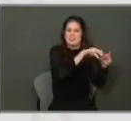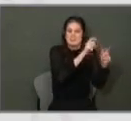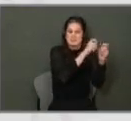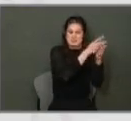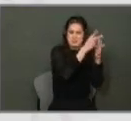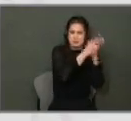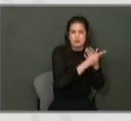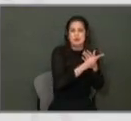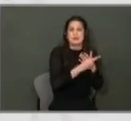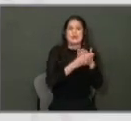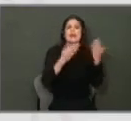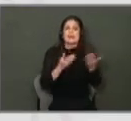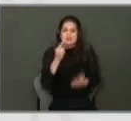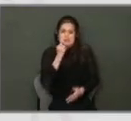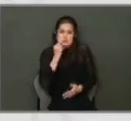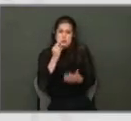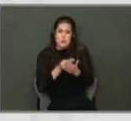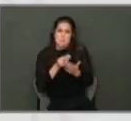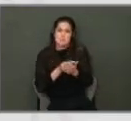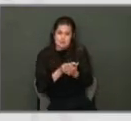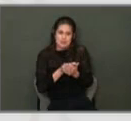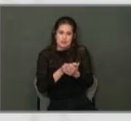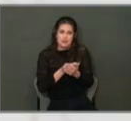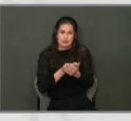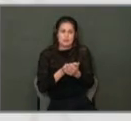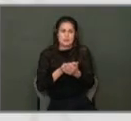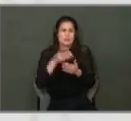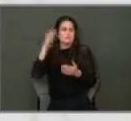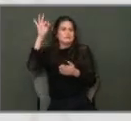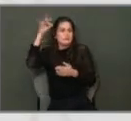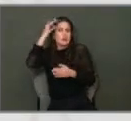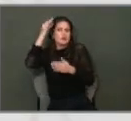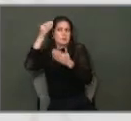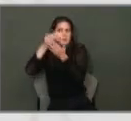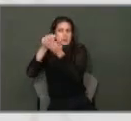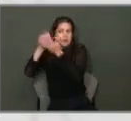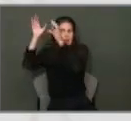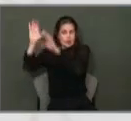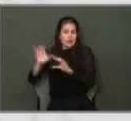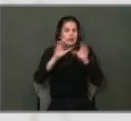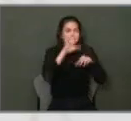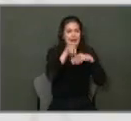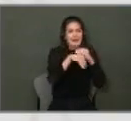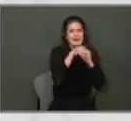programs with local funding that were funded by the federal Over last year.